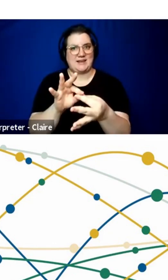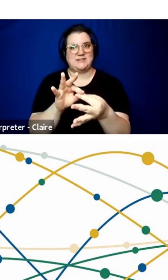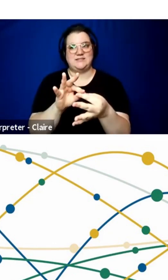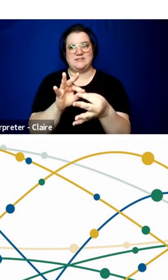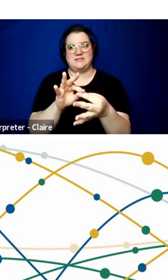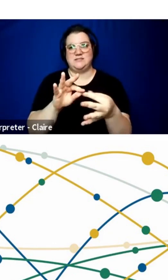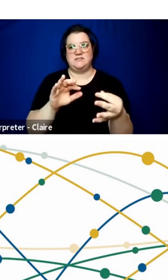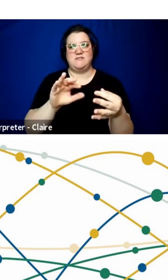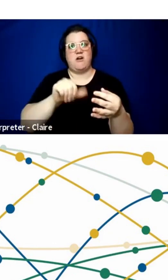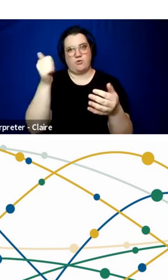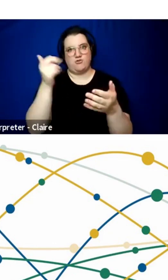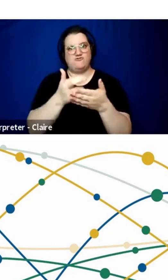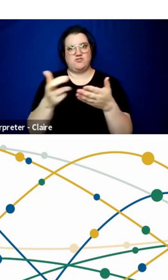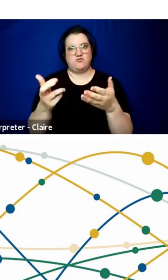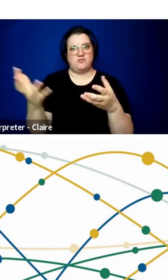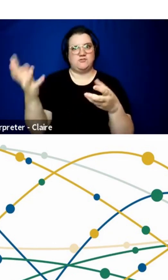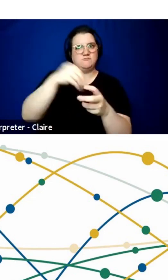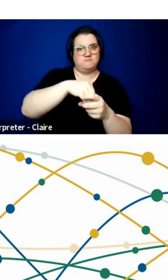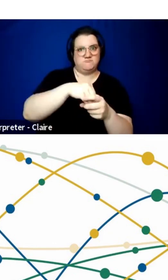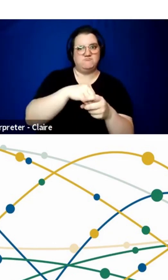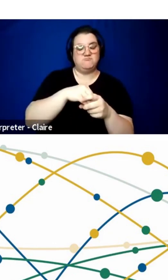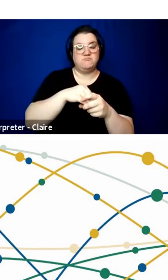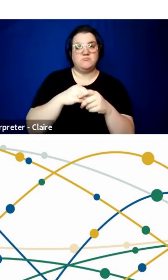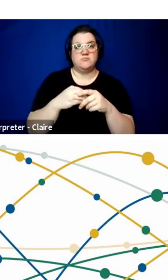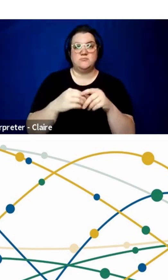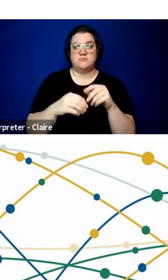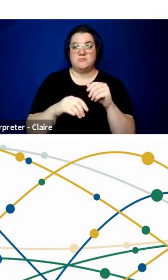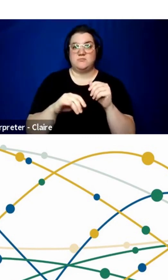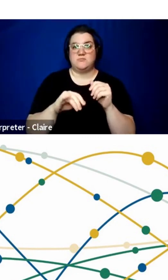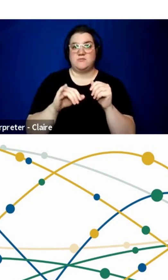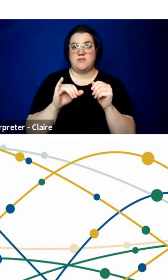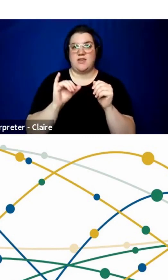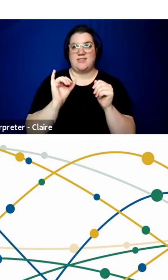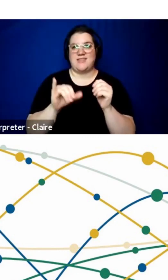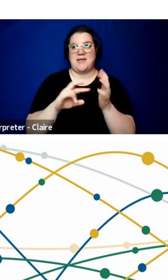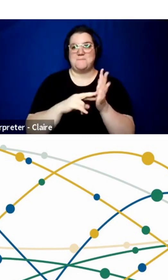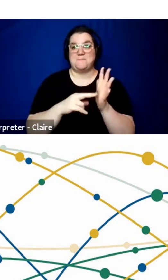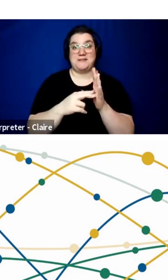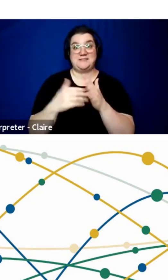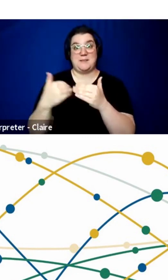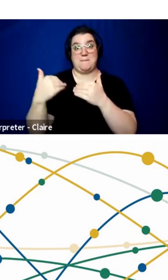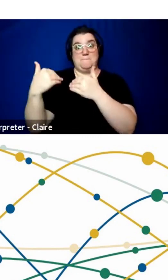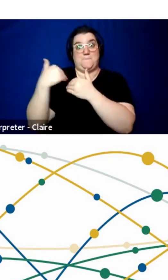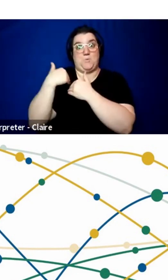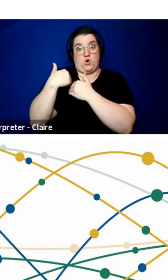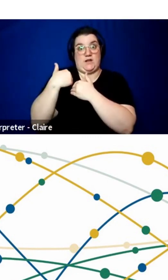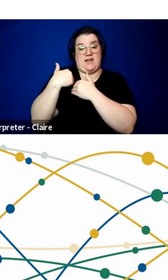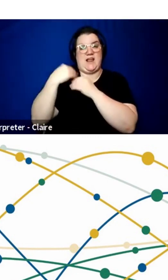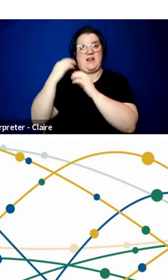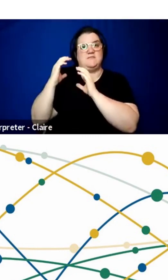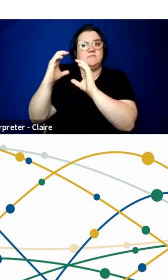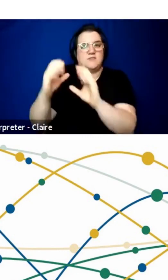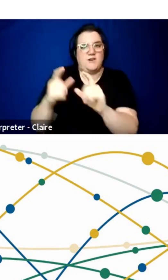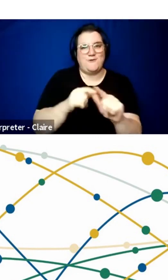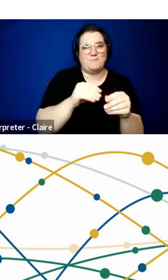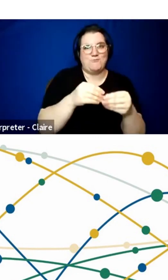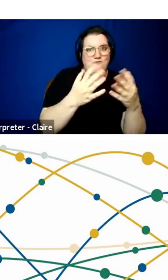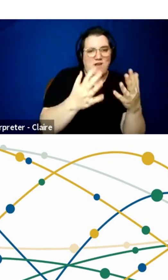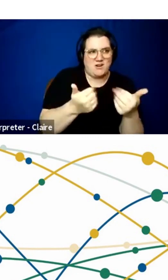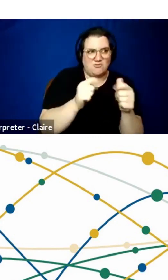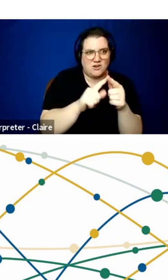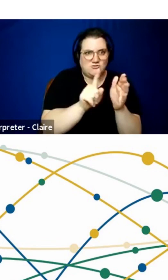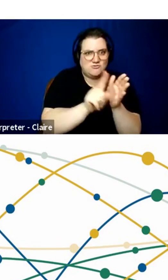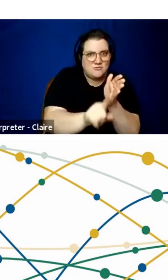other resources. So, that takes the burden off of the provider trying to find it, or the health